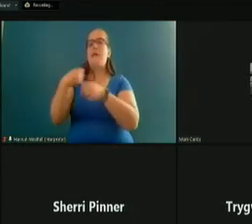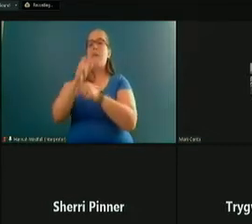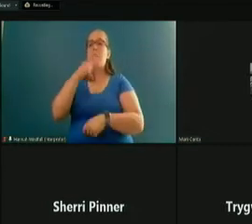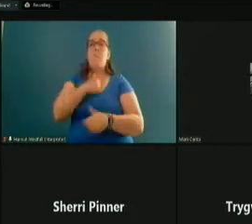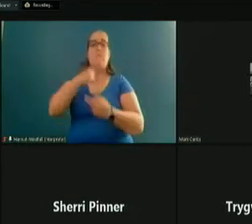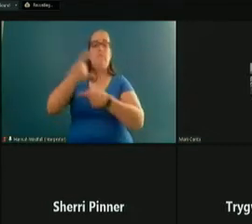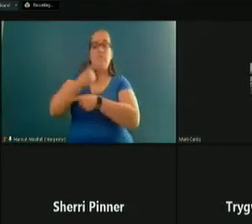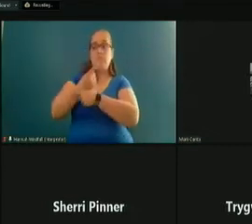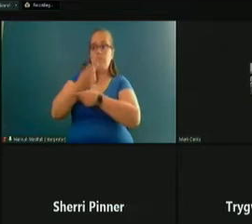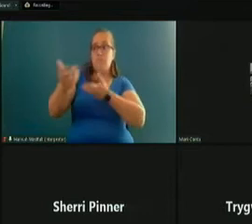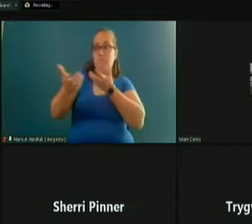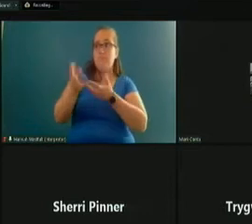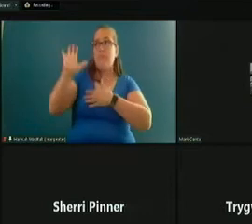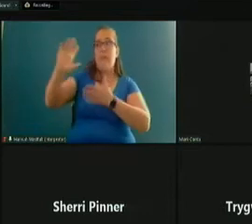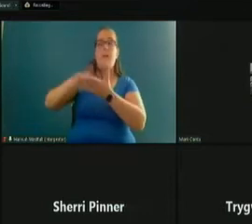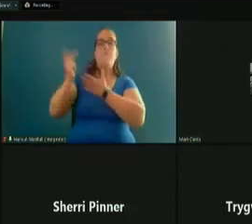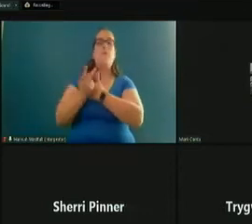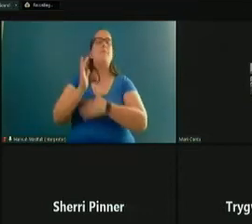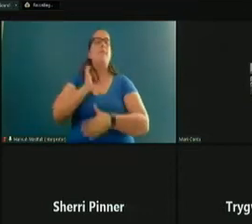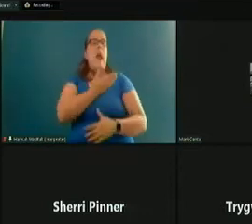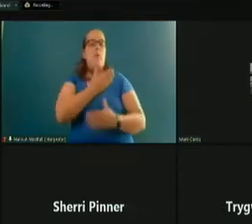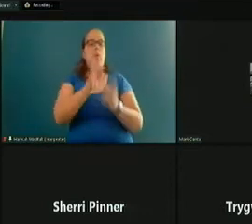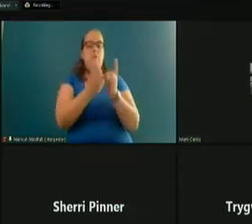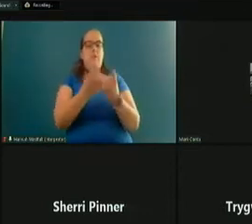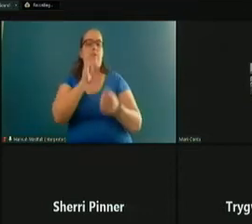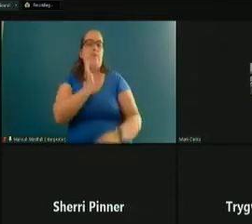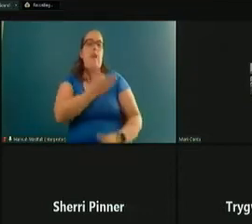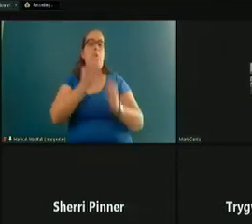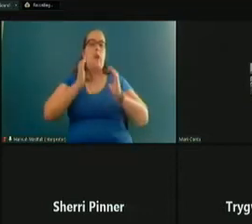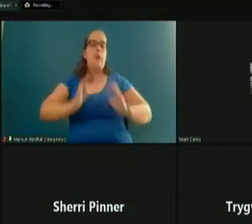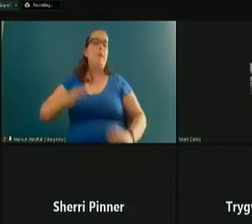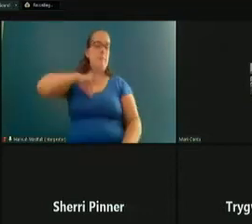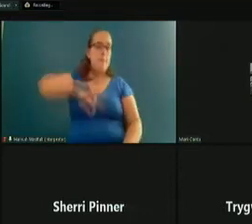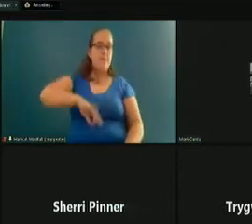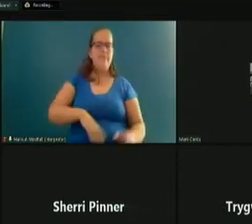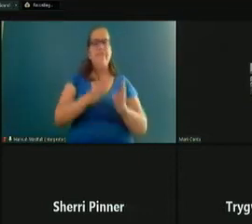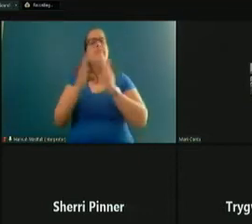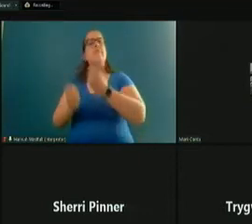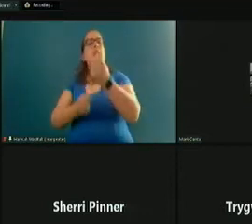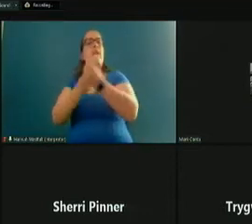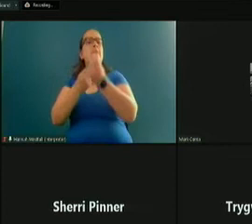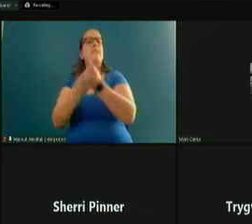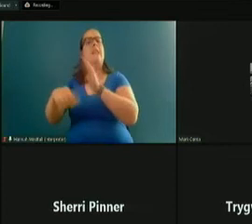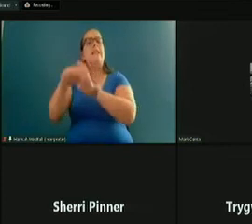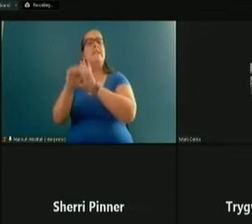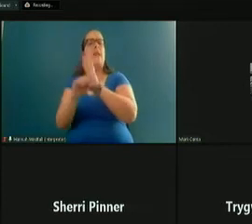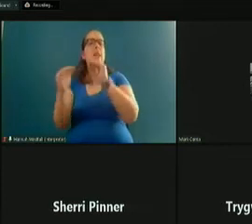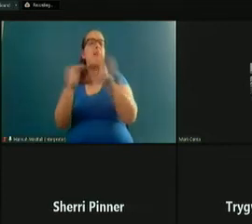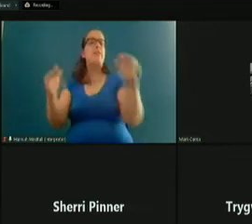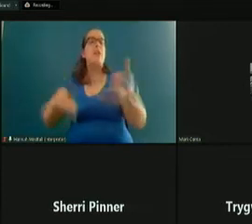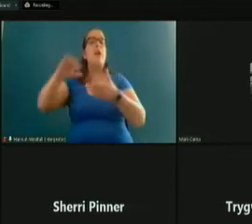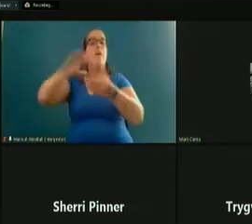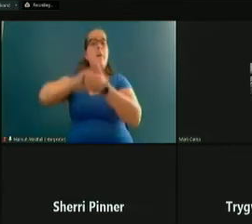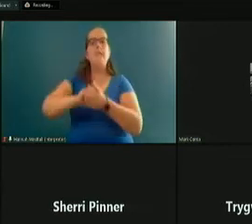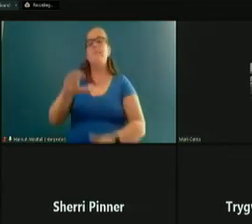in our departments to the benefit of our customers. In terms of advocacy, at the state level, partnerships, coalitions,